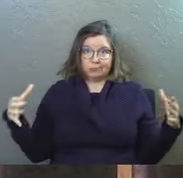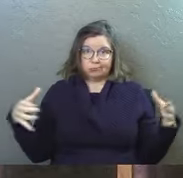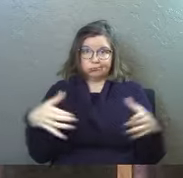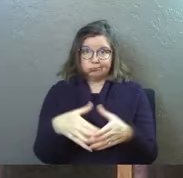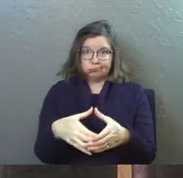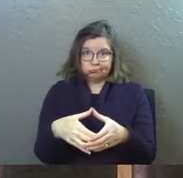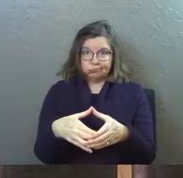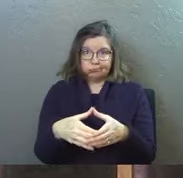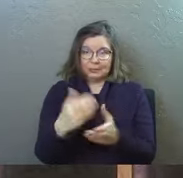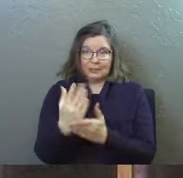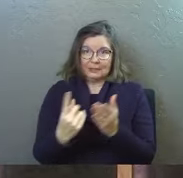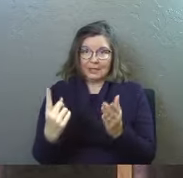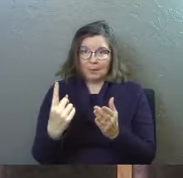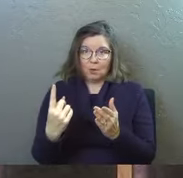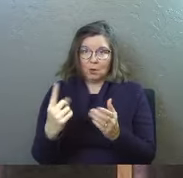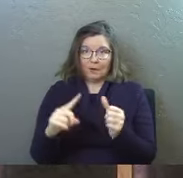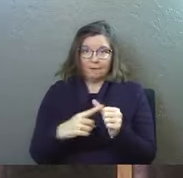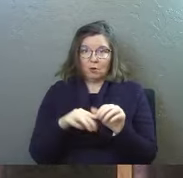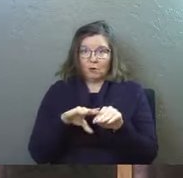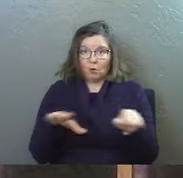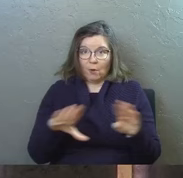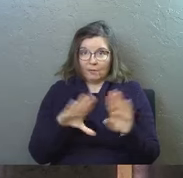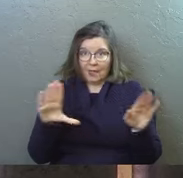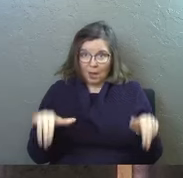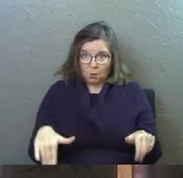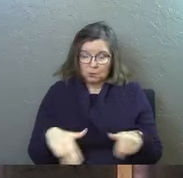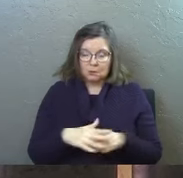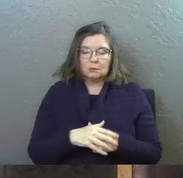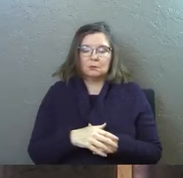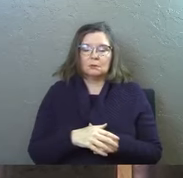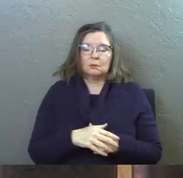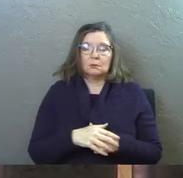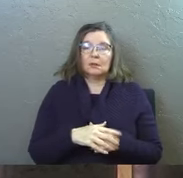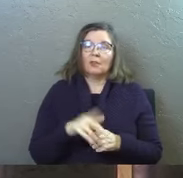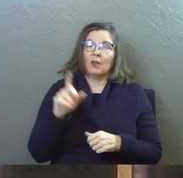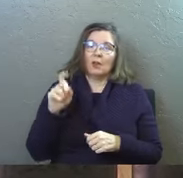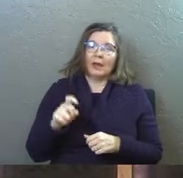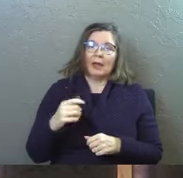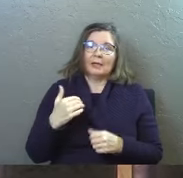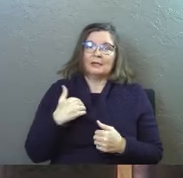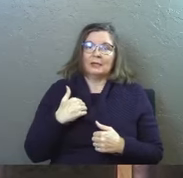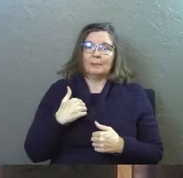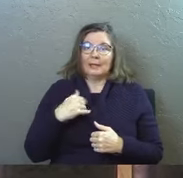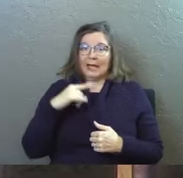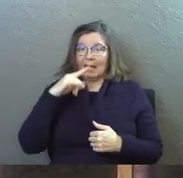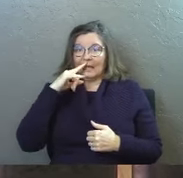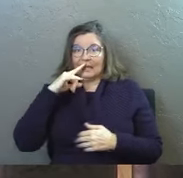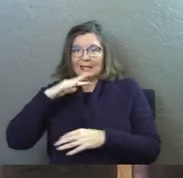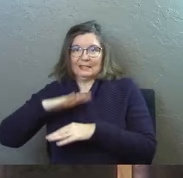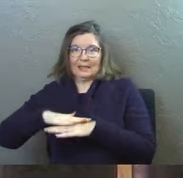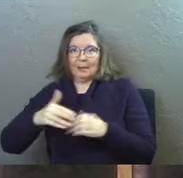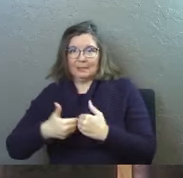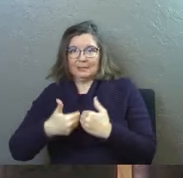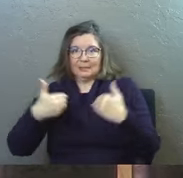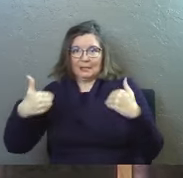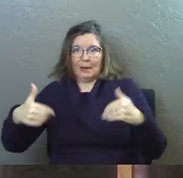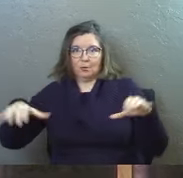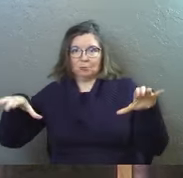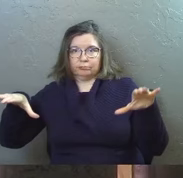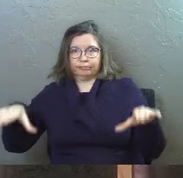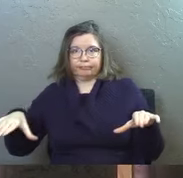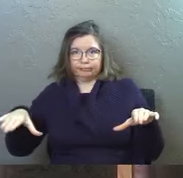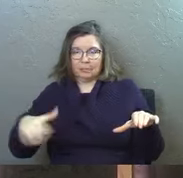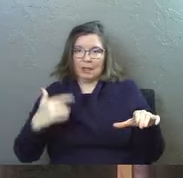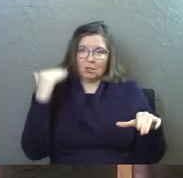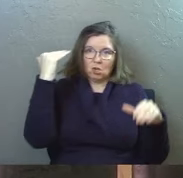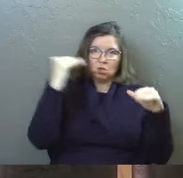jammed into somebody's first floor of their house there had to be a little kid table that I was thrust